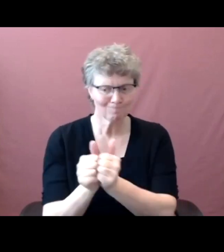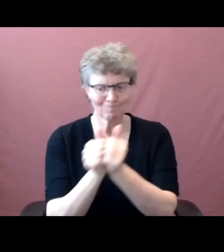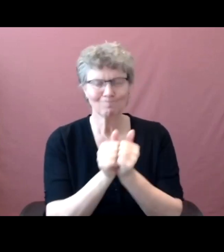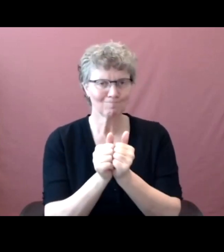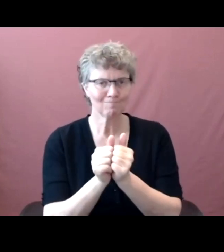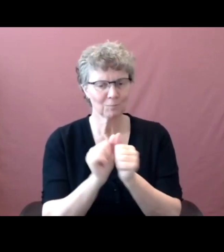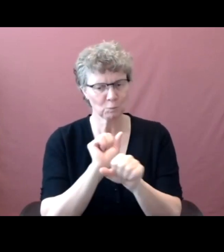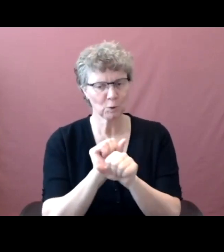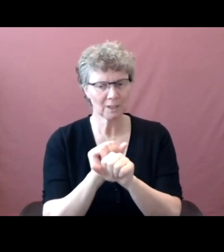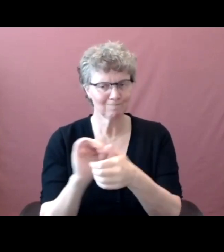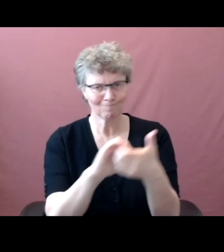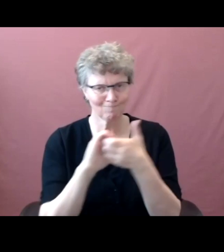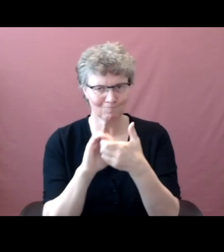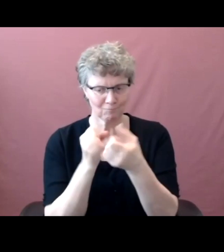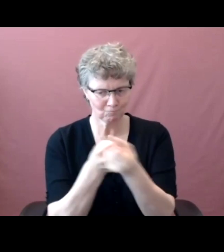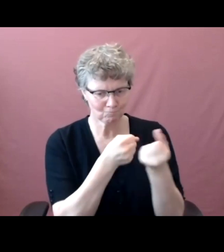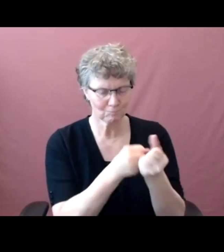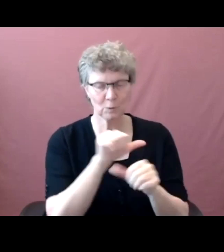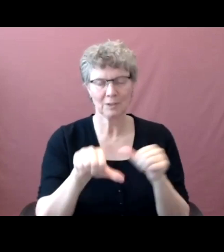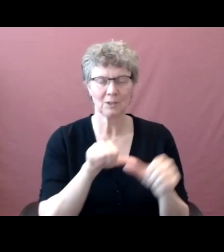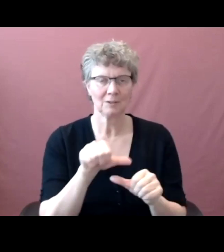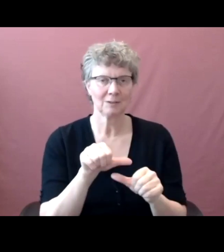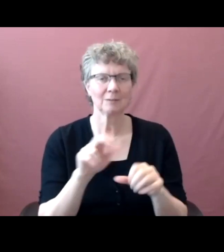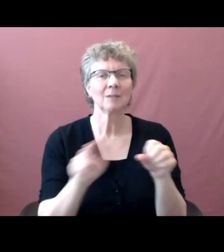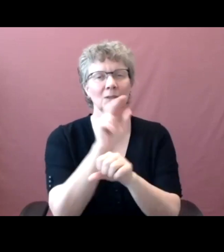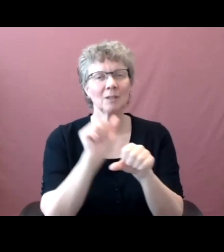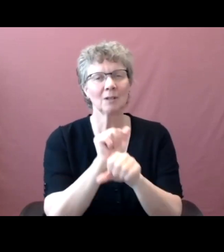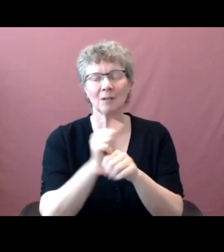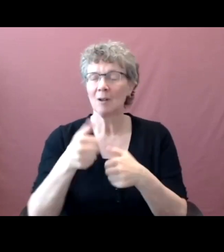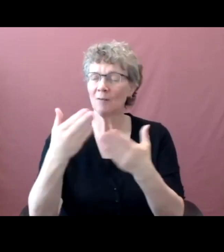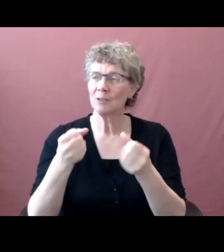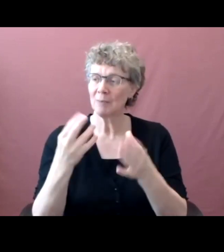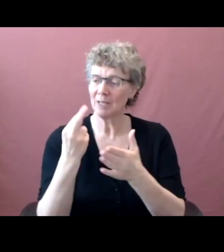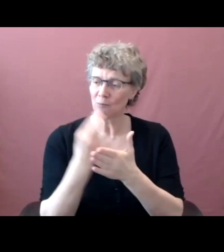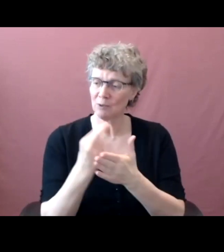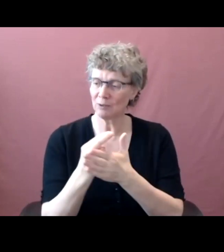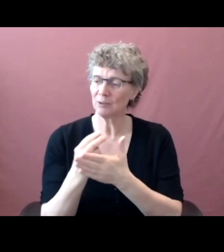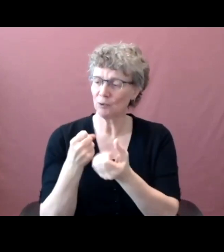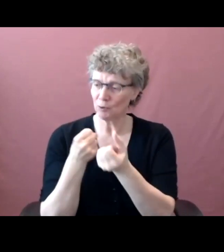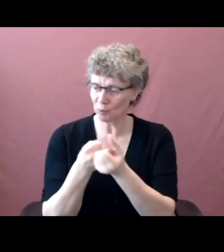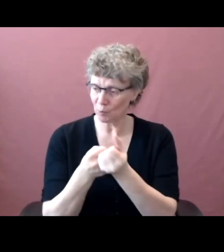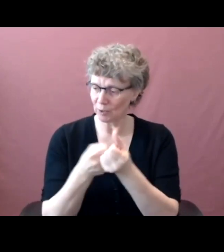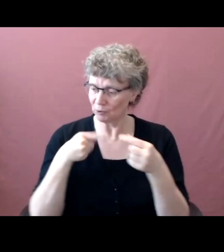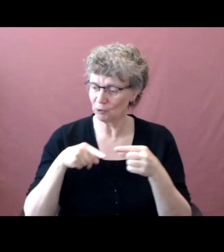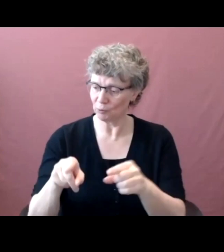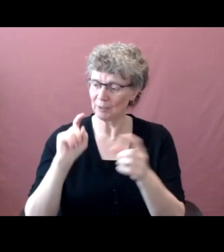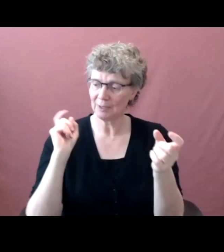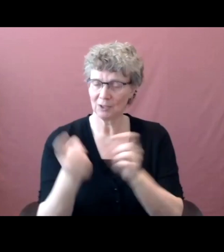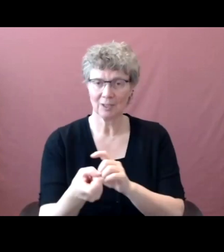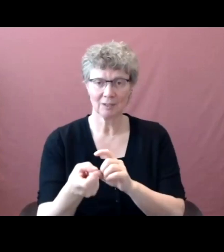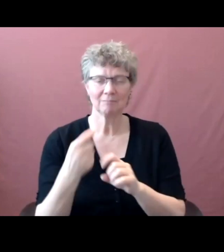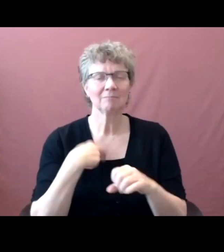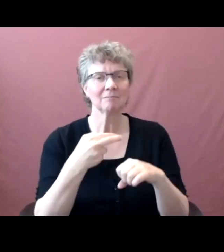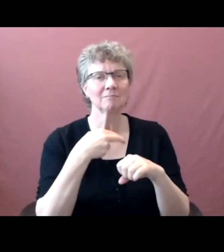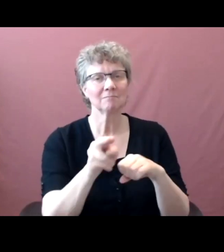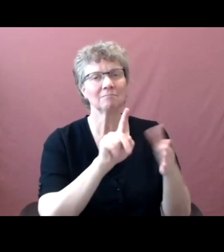resources to support us through this change and would refer you, please, to the faculty and staff section of the University of Alberta